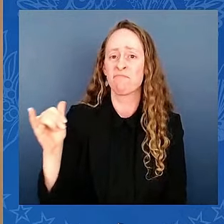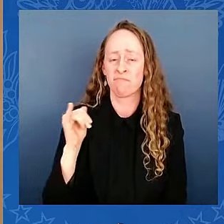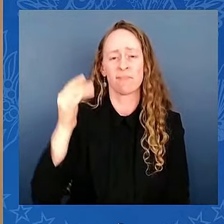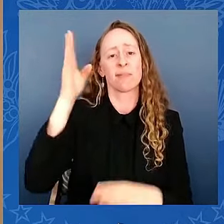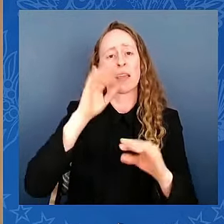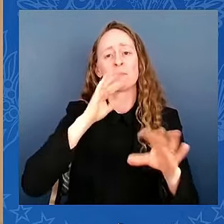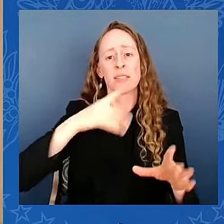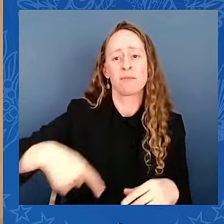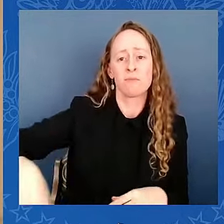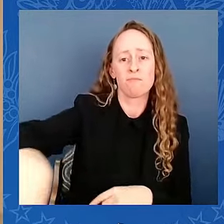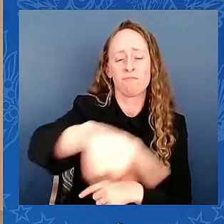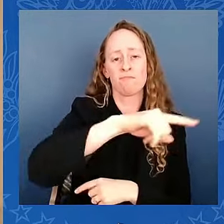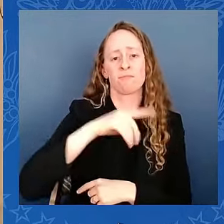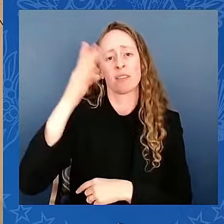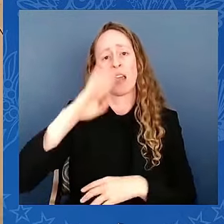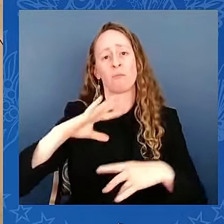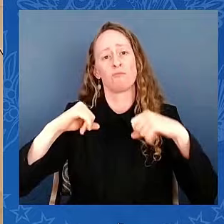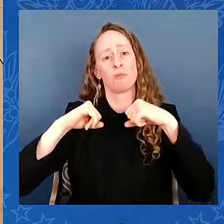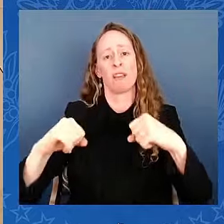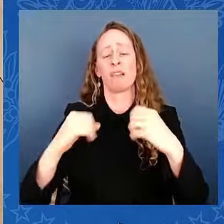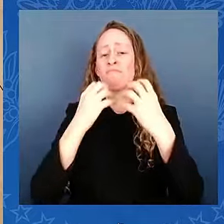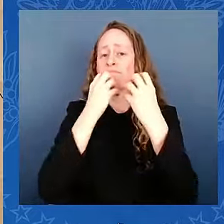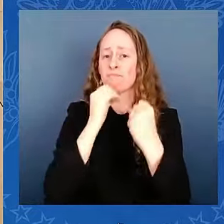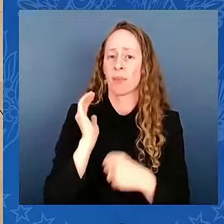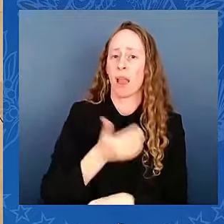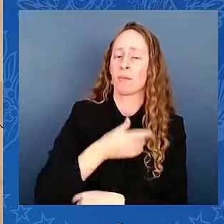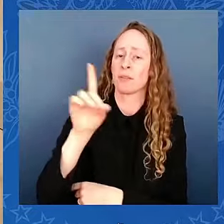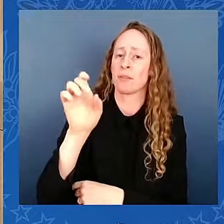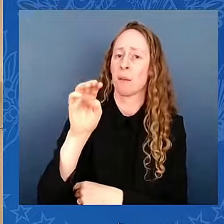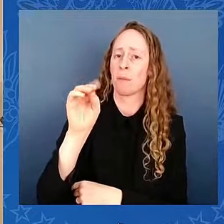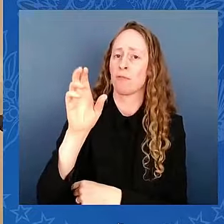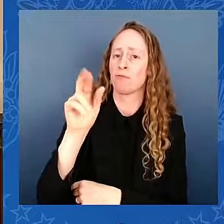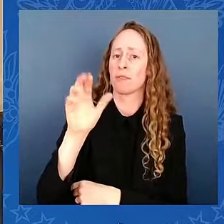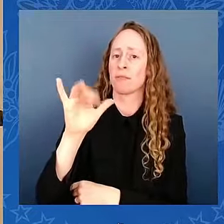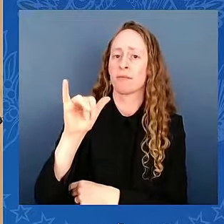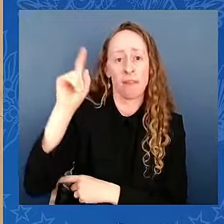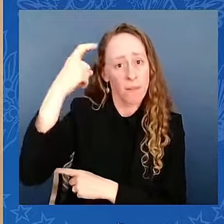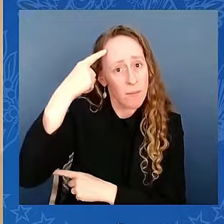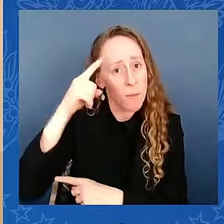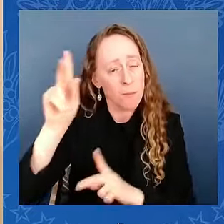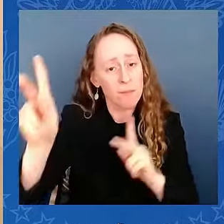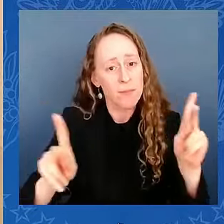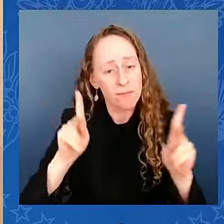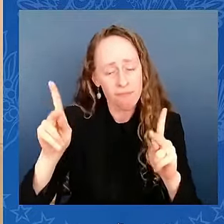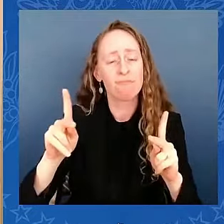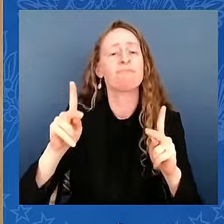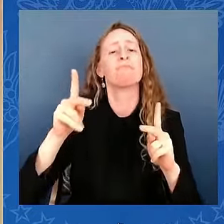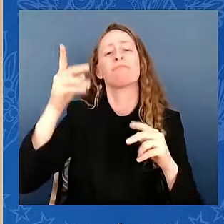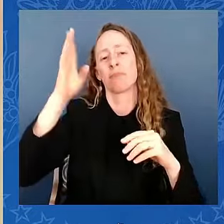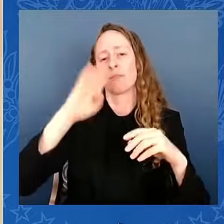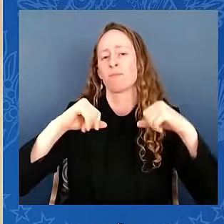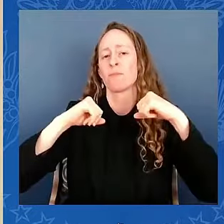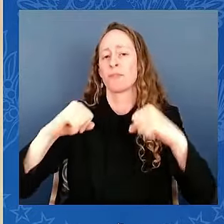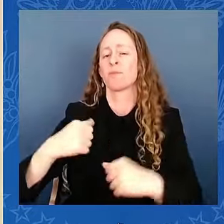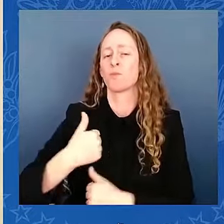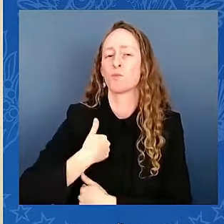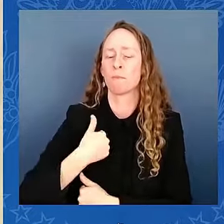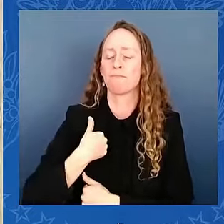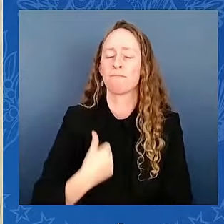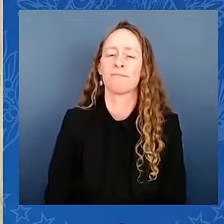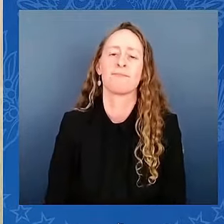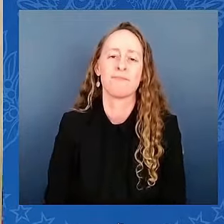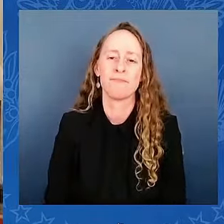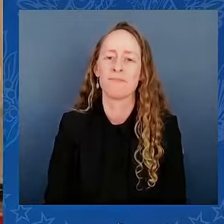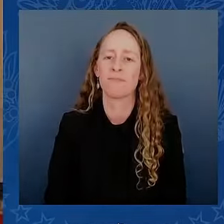President, what do you draw on the race? Why do you defend the Democrats being Trump? What makes you so confident you should be the